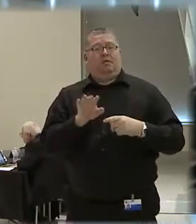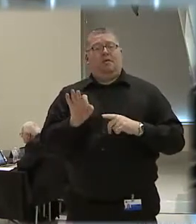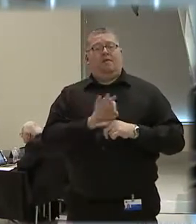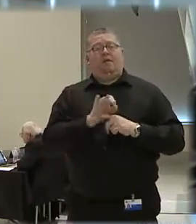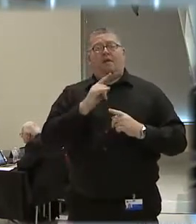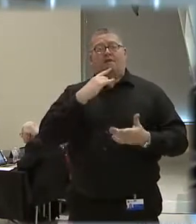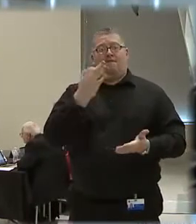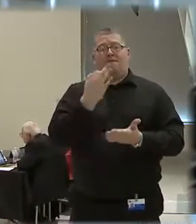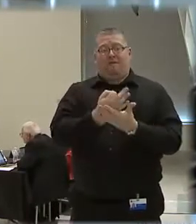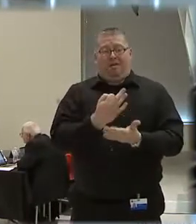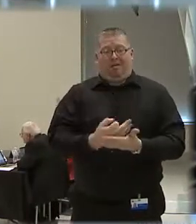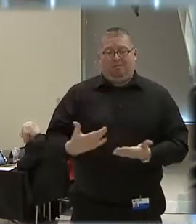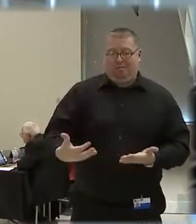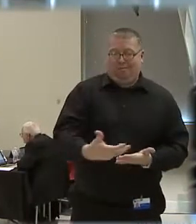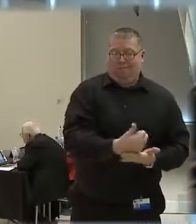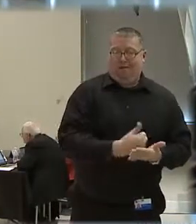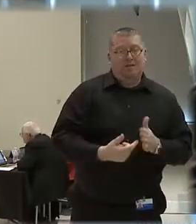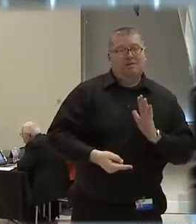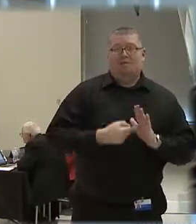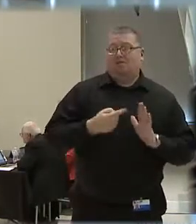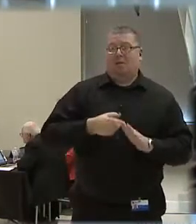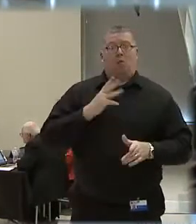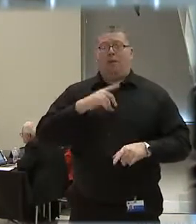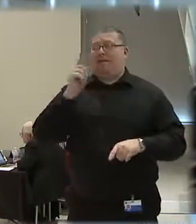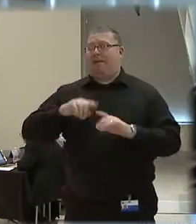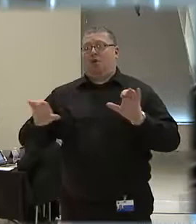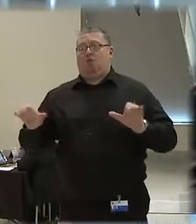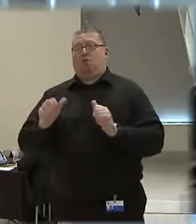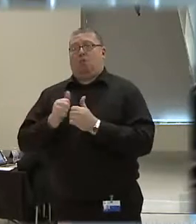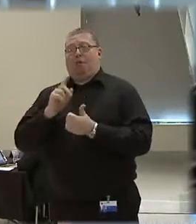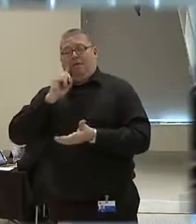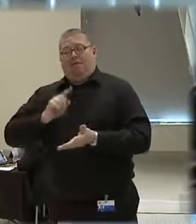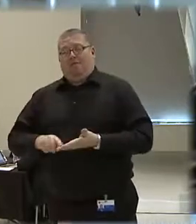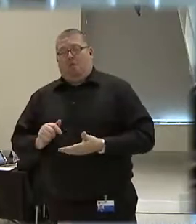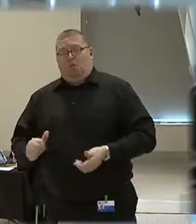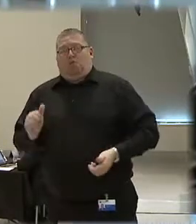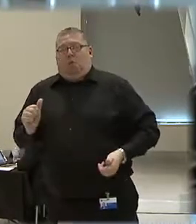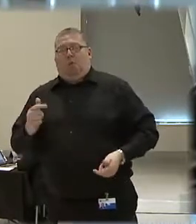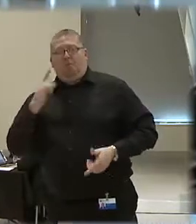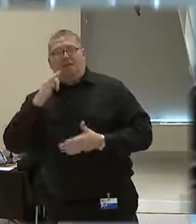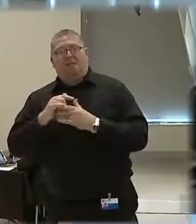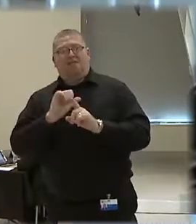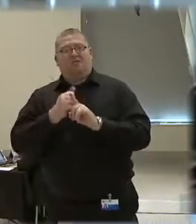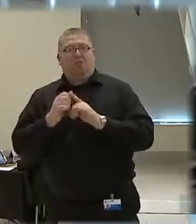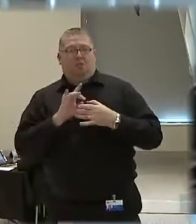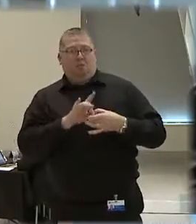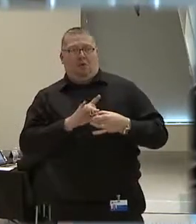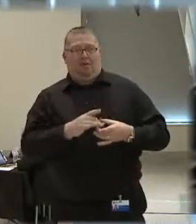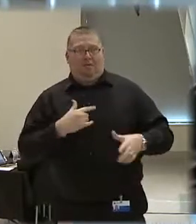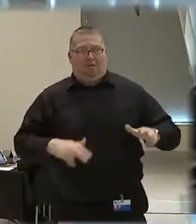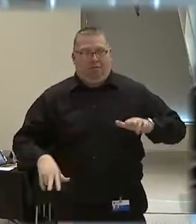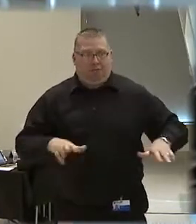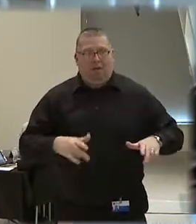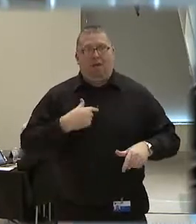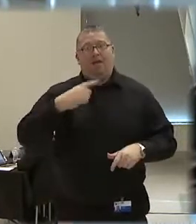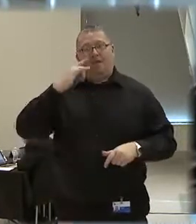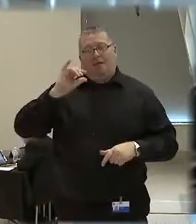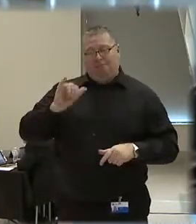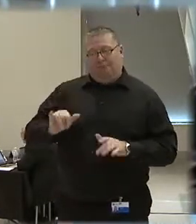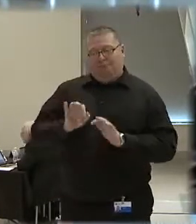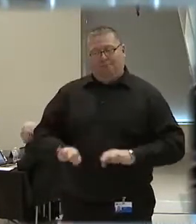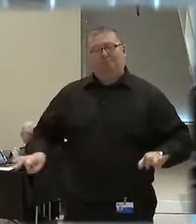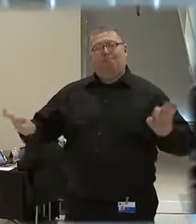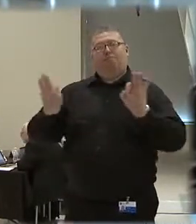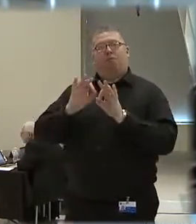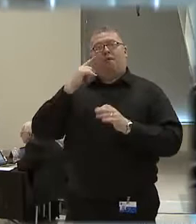-gathering sometimes, which you cannot investigate, investigations won't because of these situations and relationships, and I think that is an important